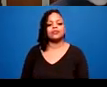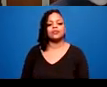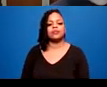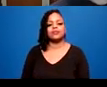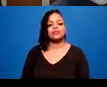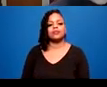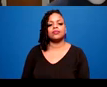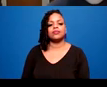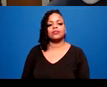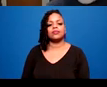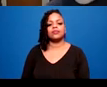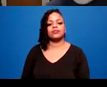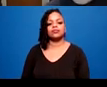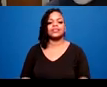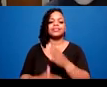all systems.